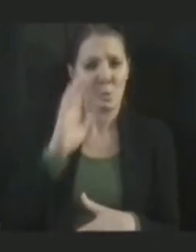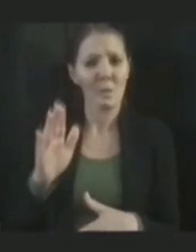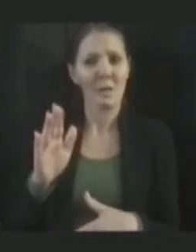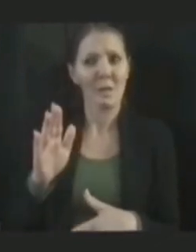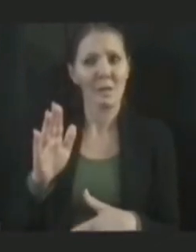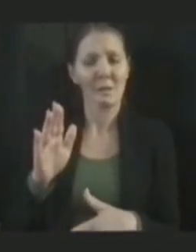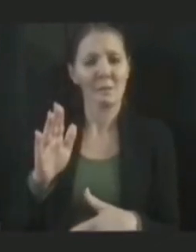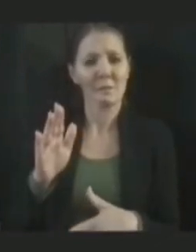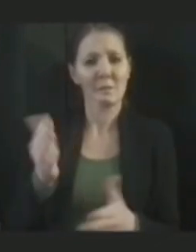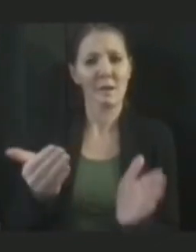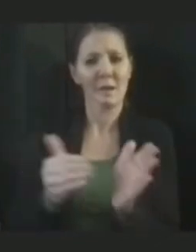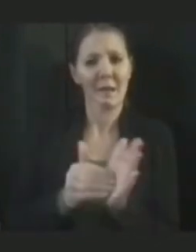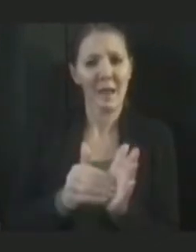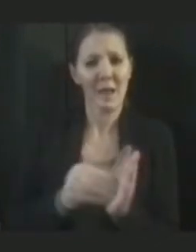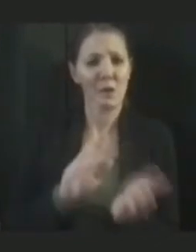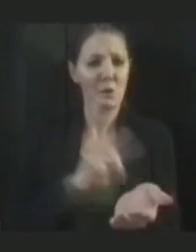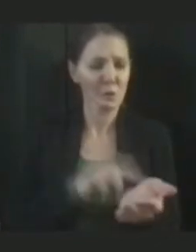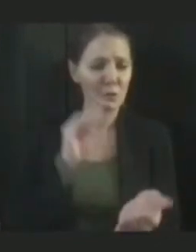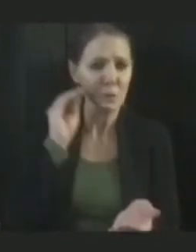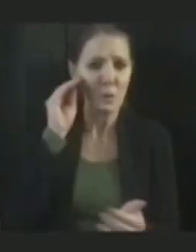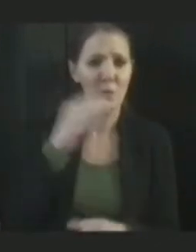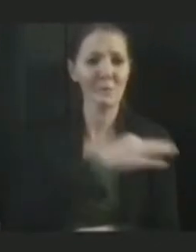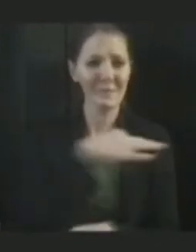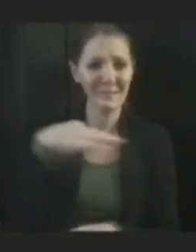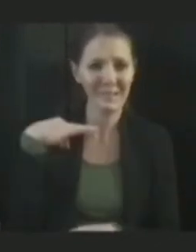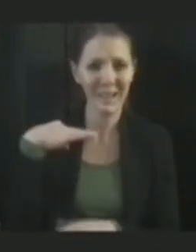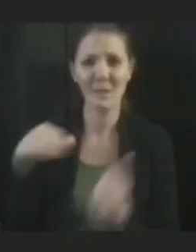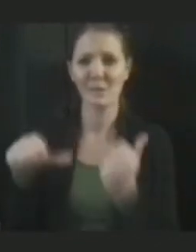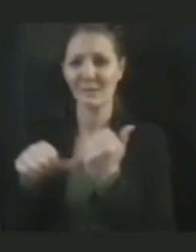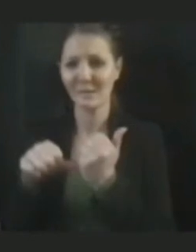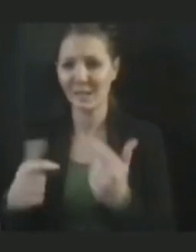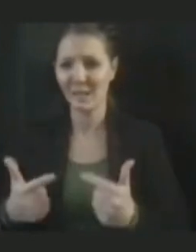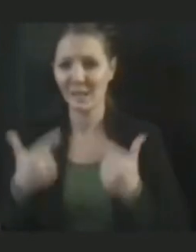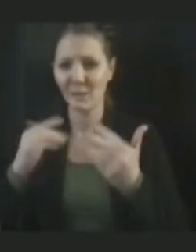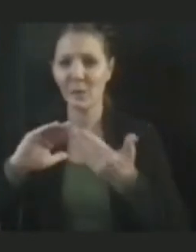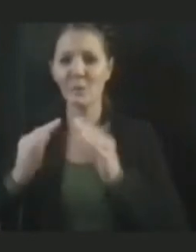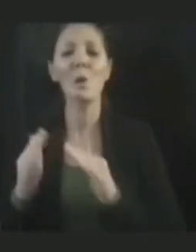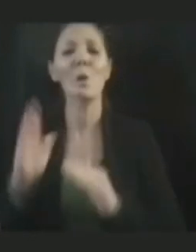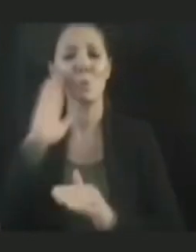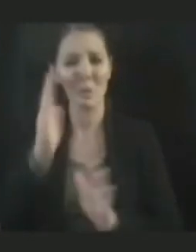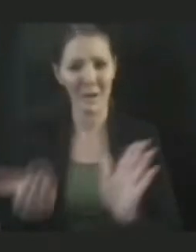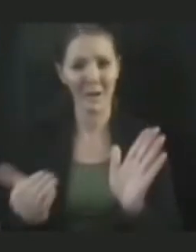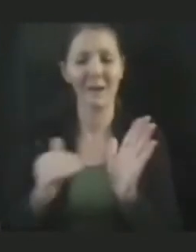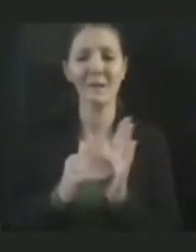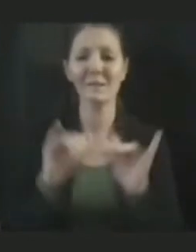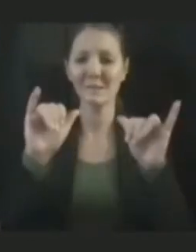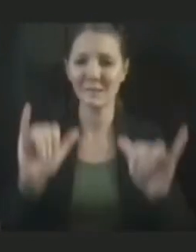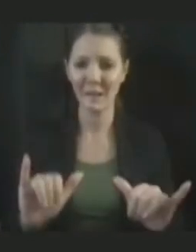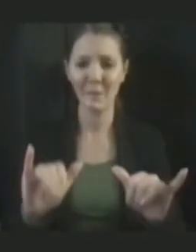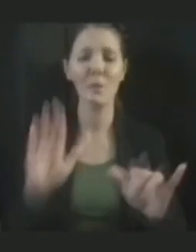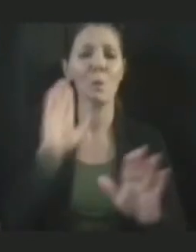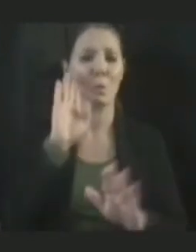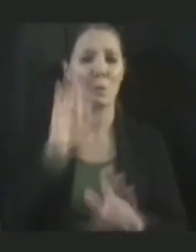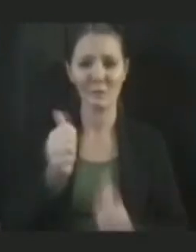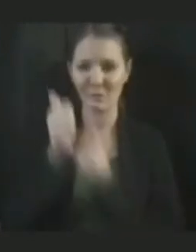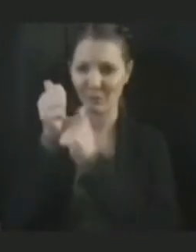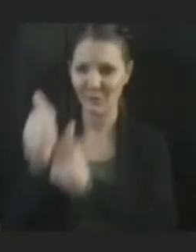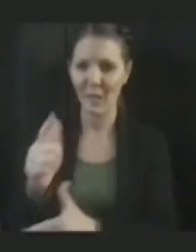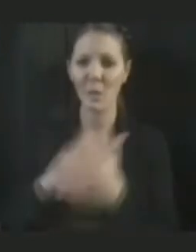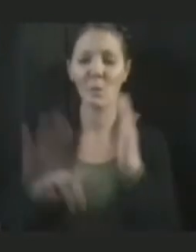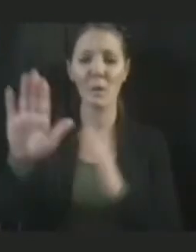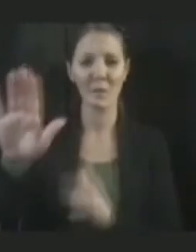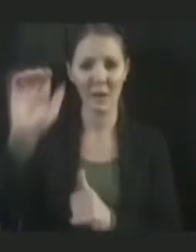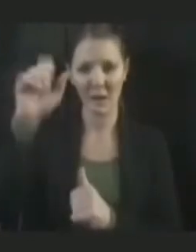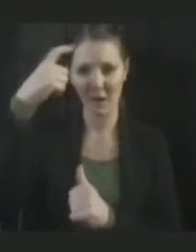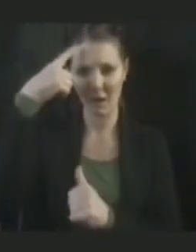staff and assisted living communities are going to rise to the occasion once more. They're going to respond to the governor's call as indicated